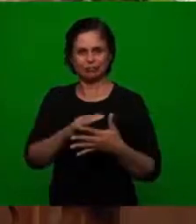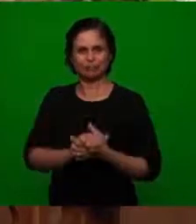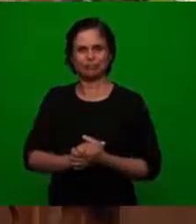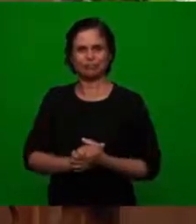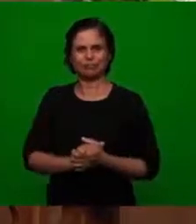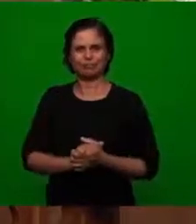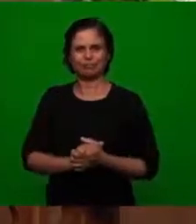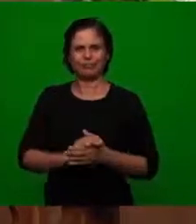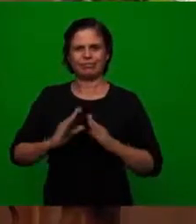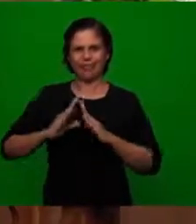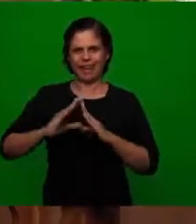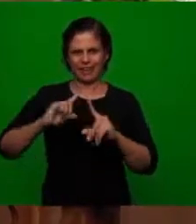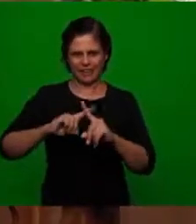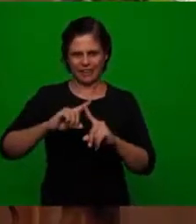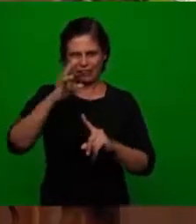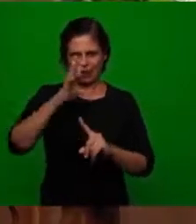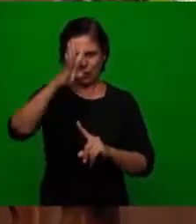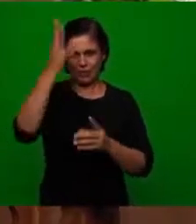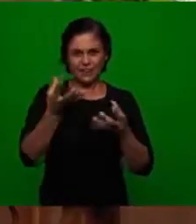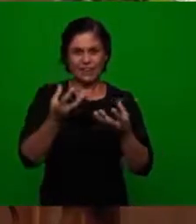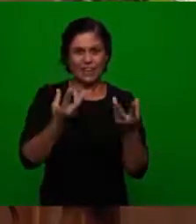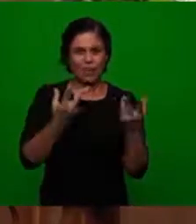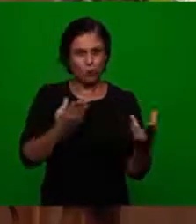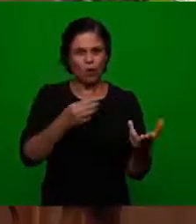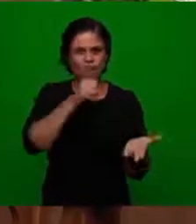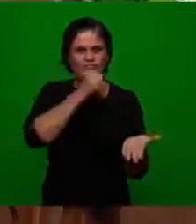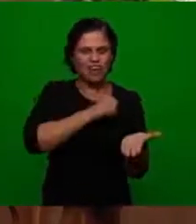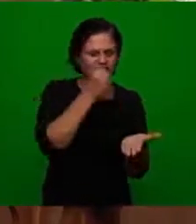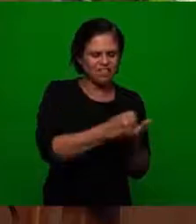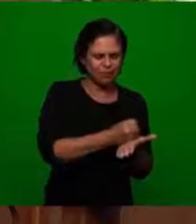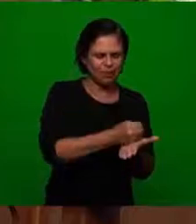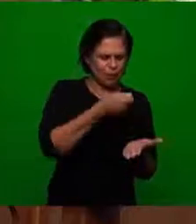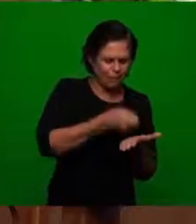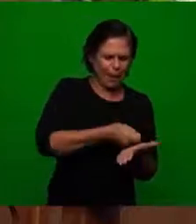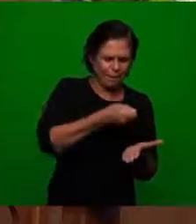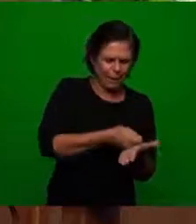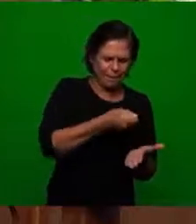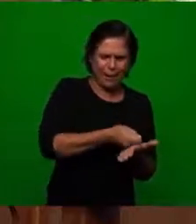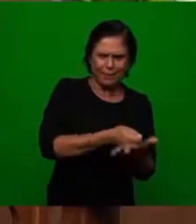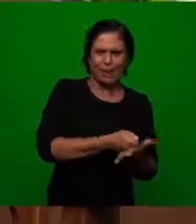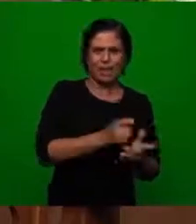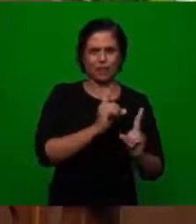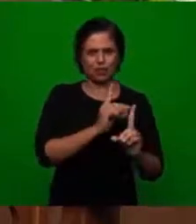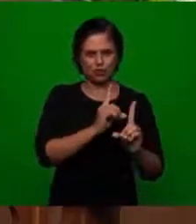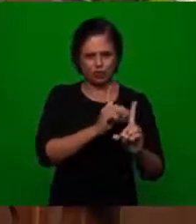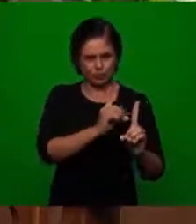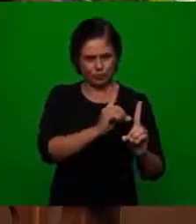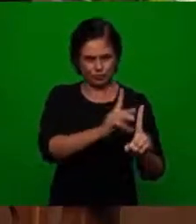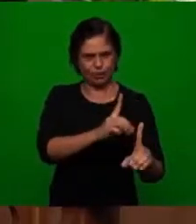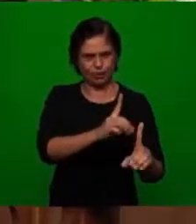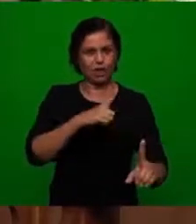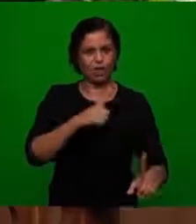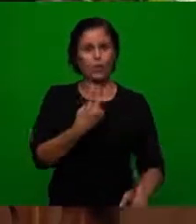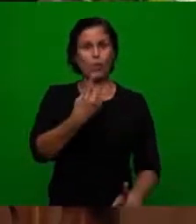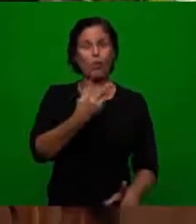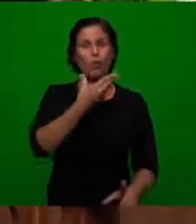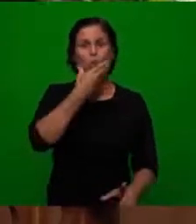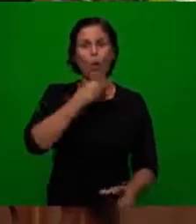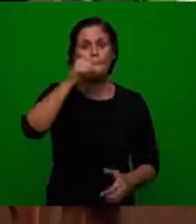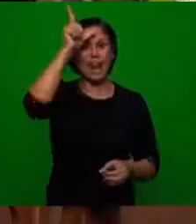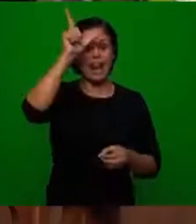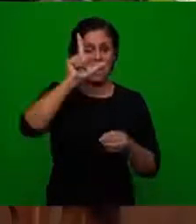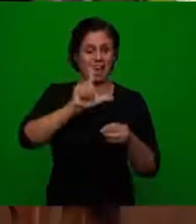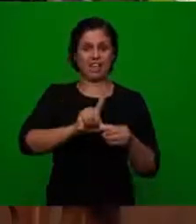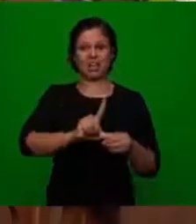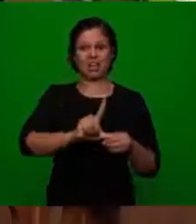to the church it needed to be like the Old Testament to have discipline ecclesiastic discipline